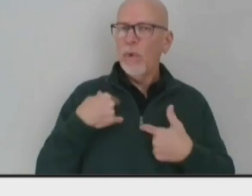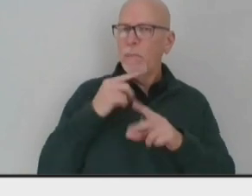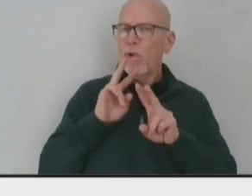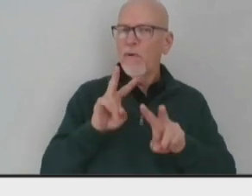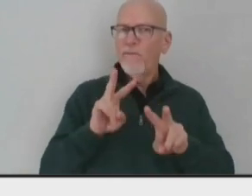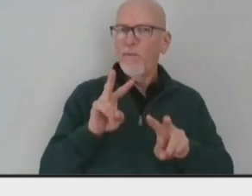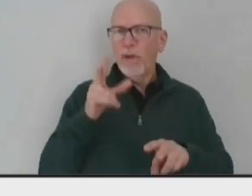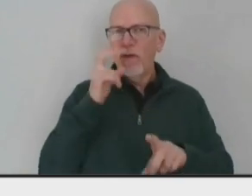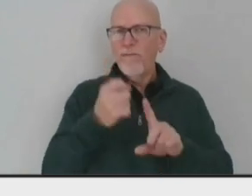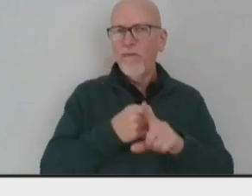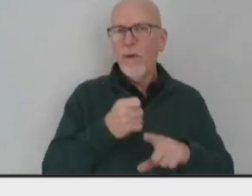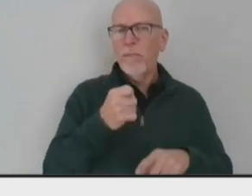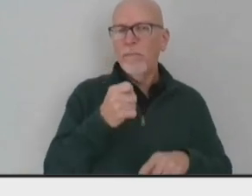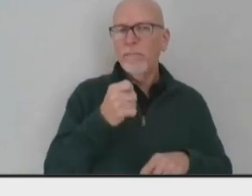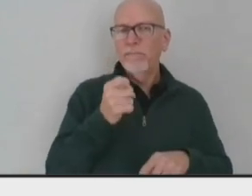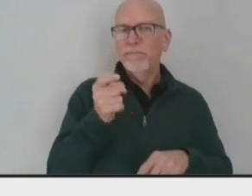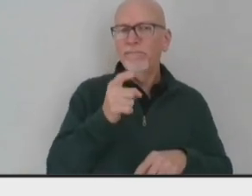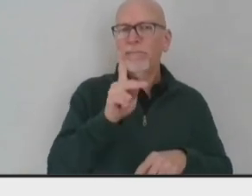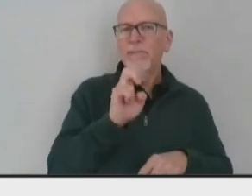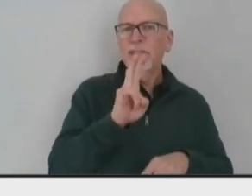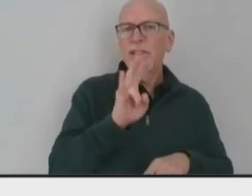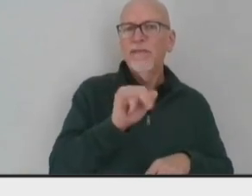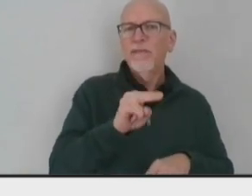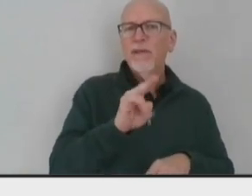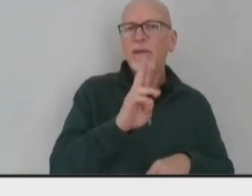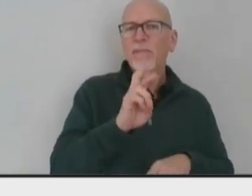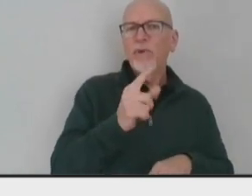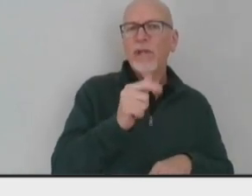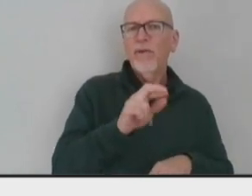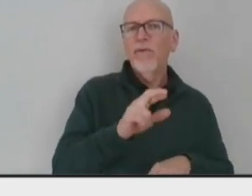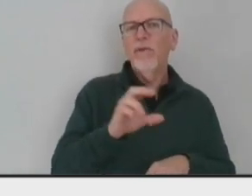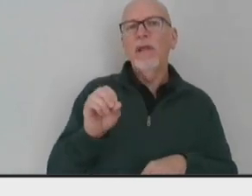Kevin Brenniger and Brian Burden,